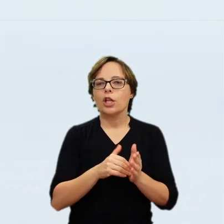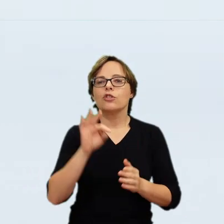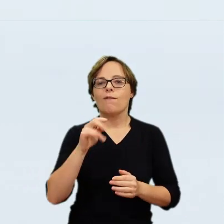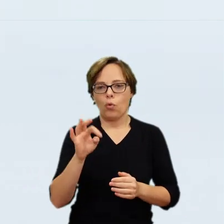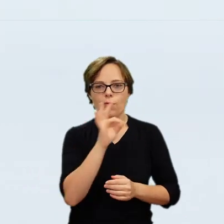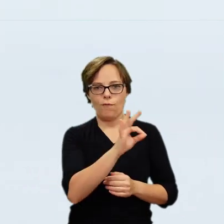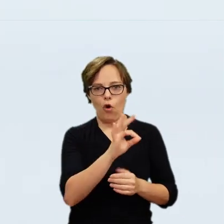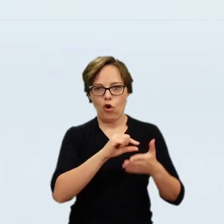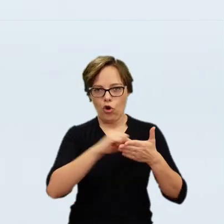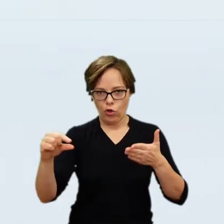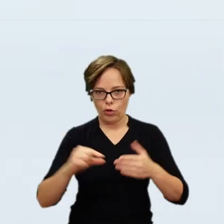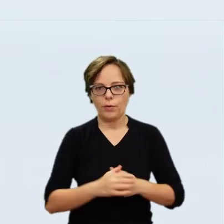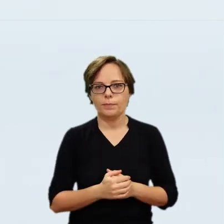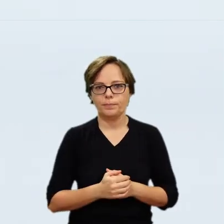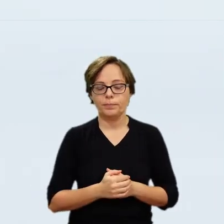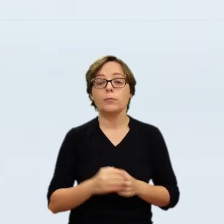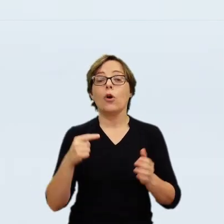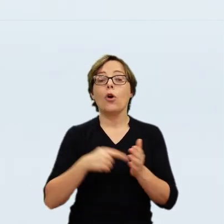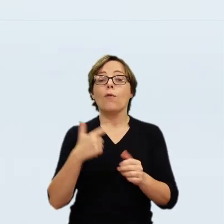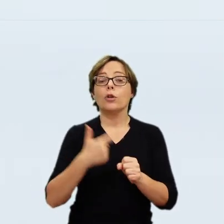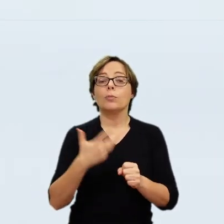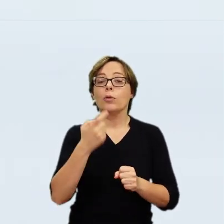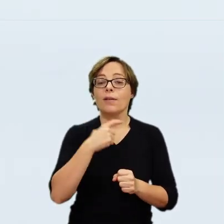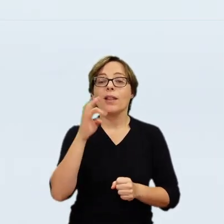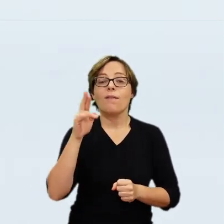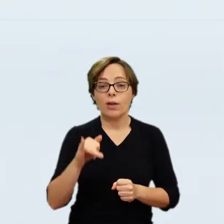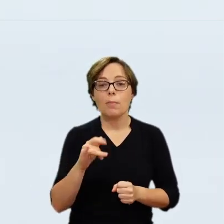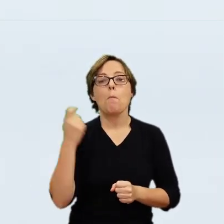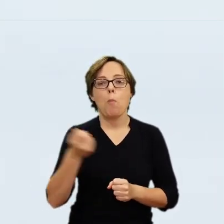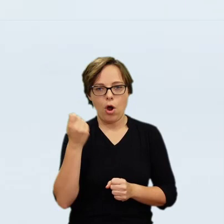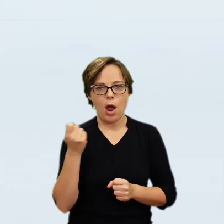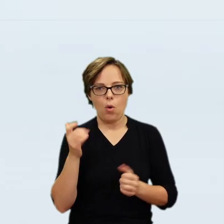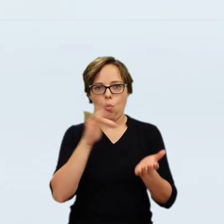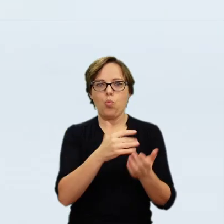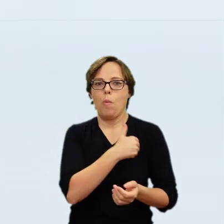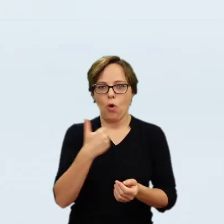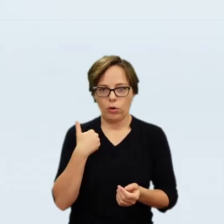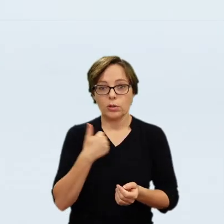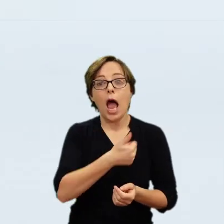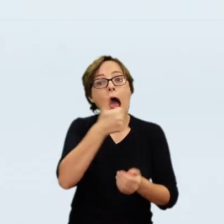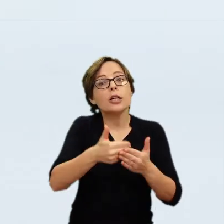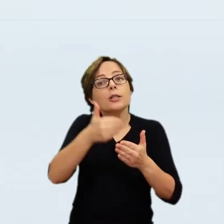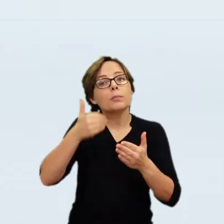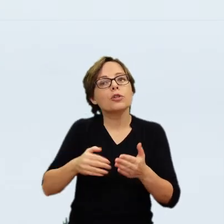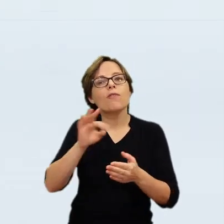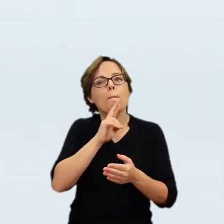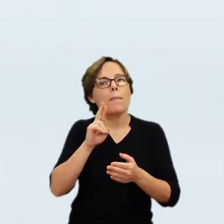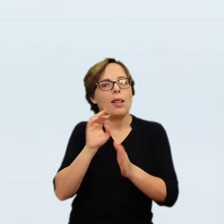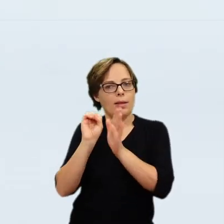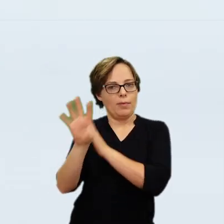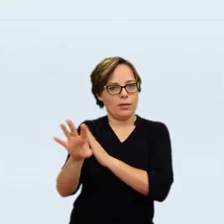again and published it in 1883. The canvas had in fact been in Vienna in 1877,